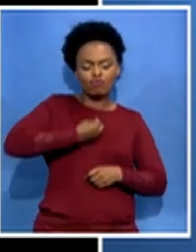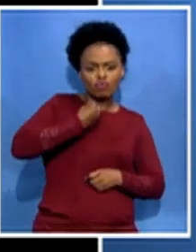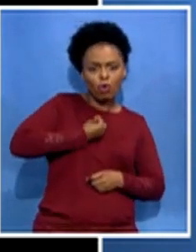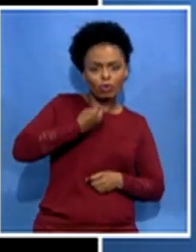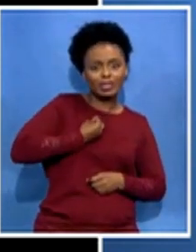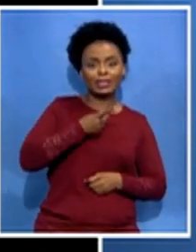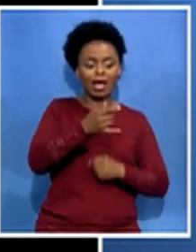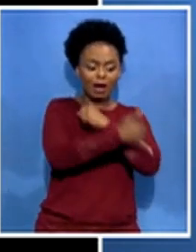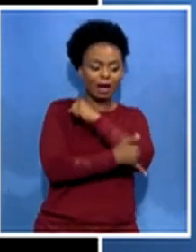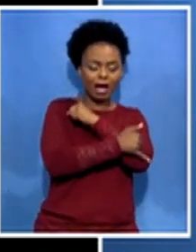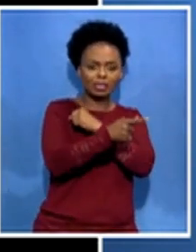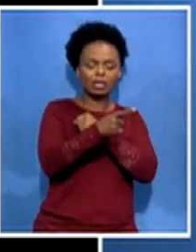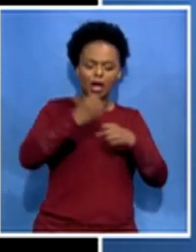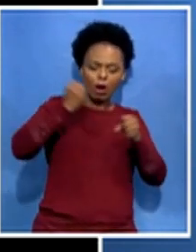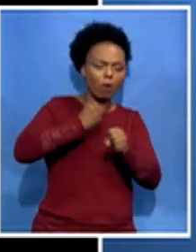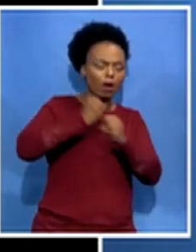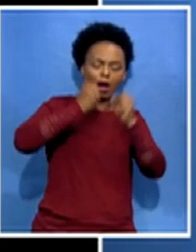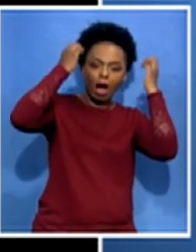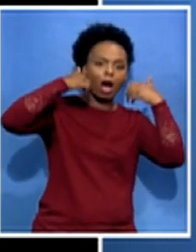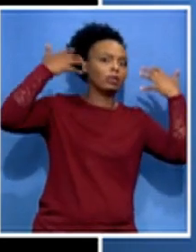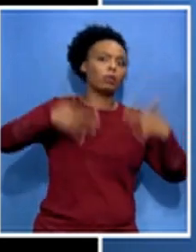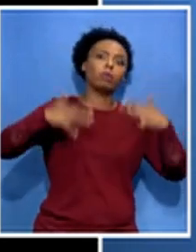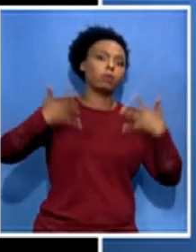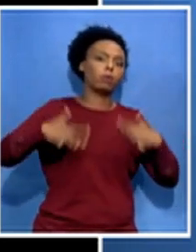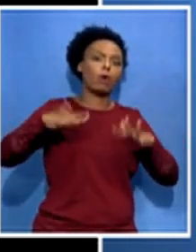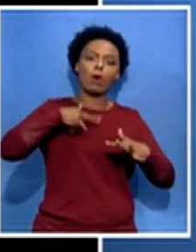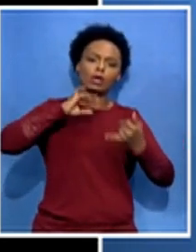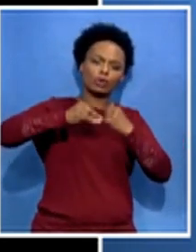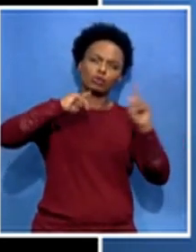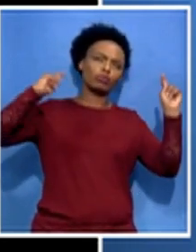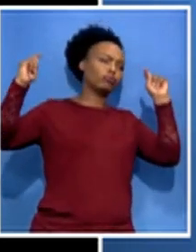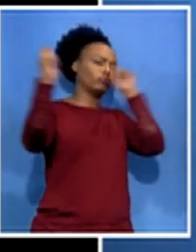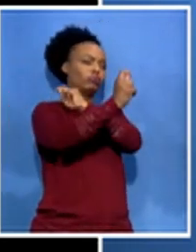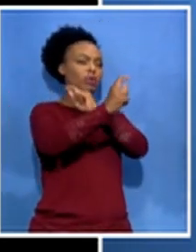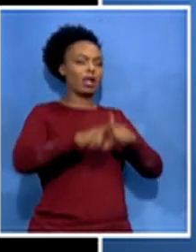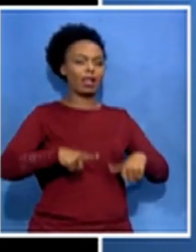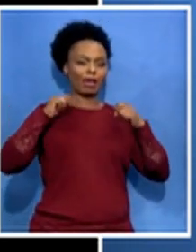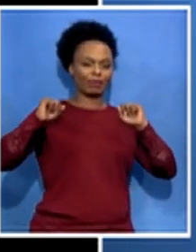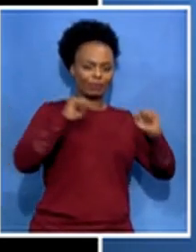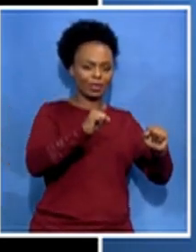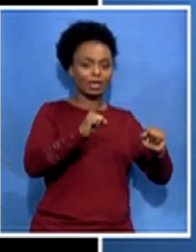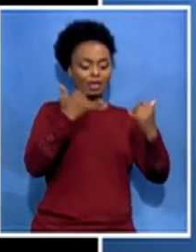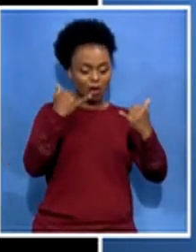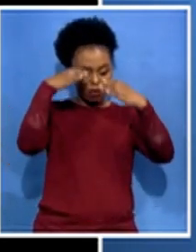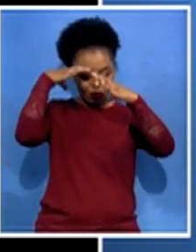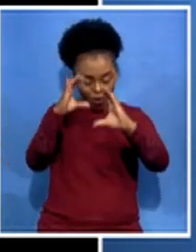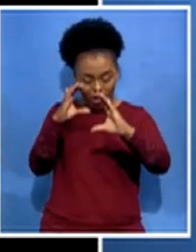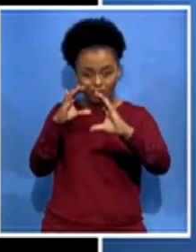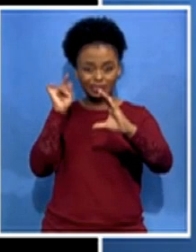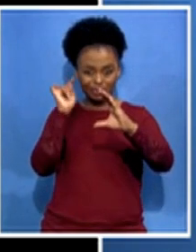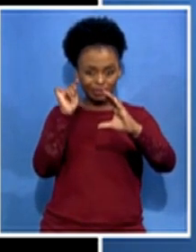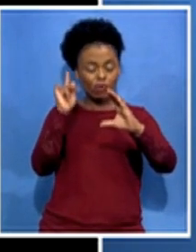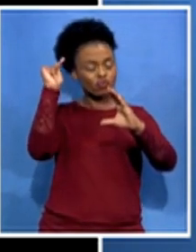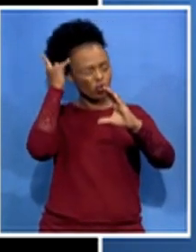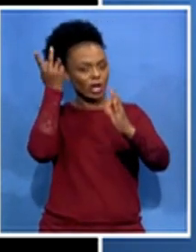to turn the situation around and the focus has been on the knowledge economy and you know